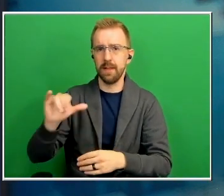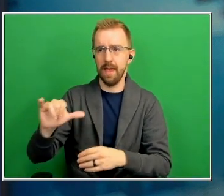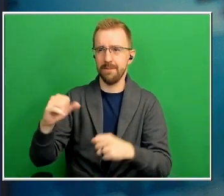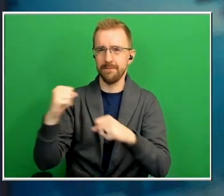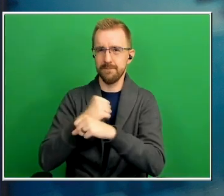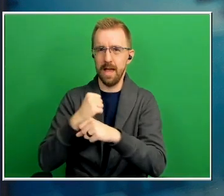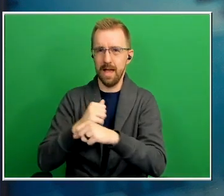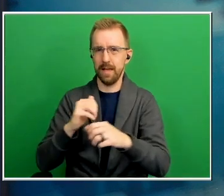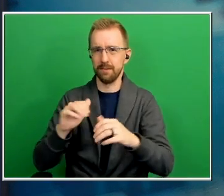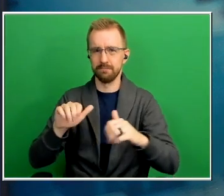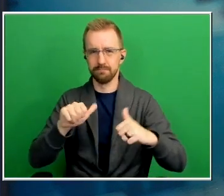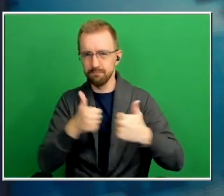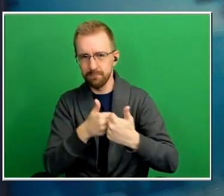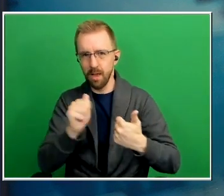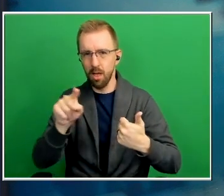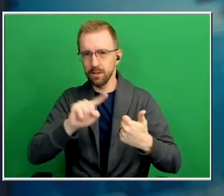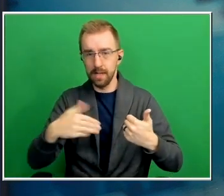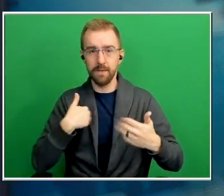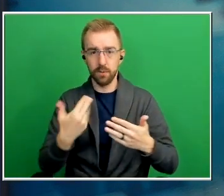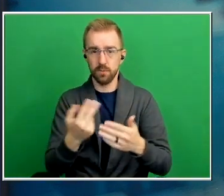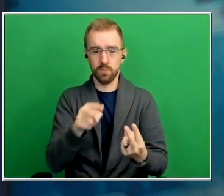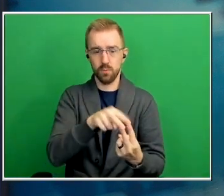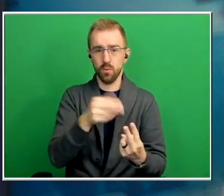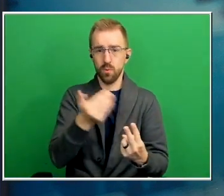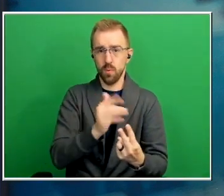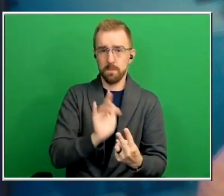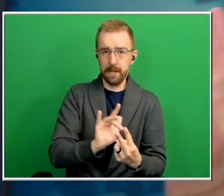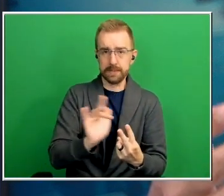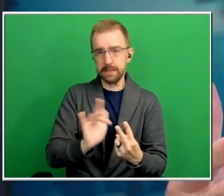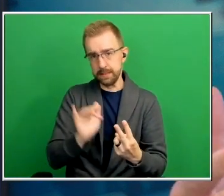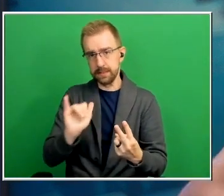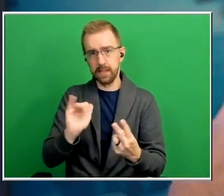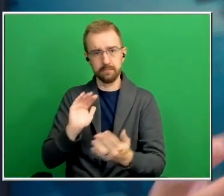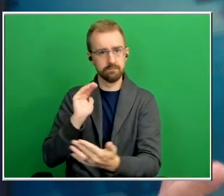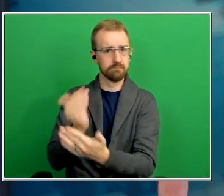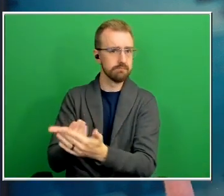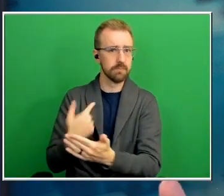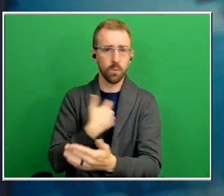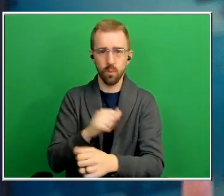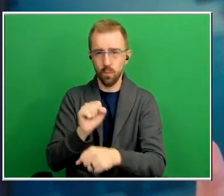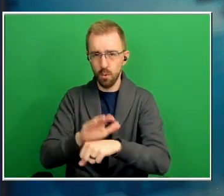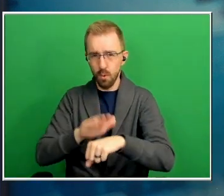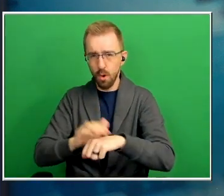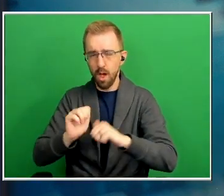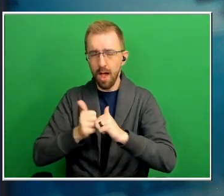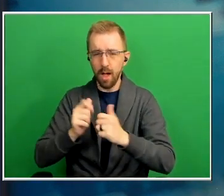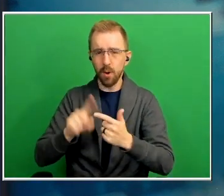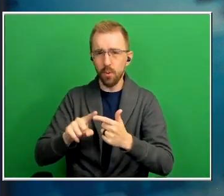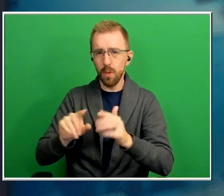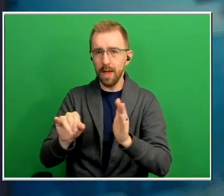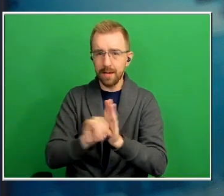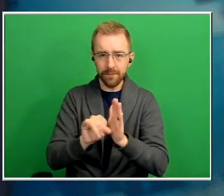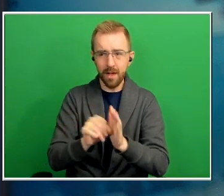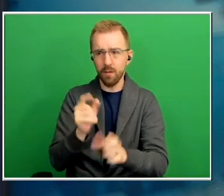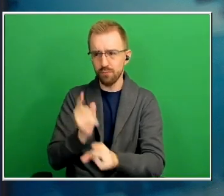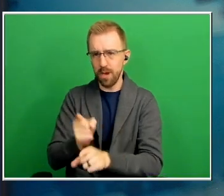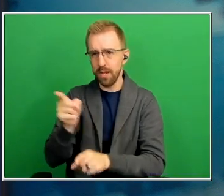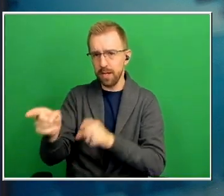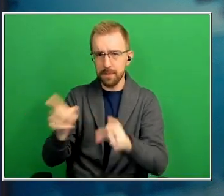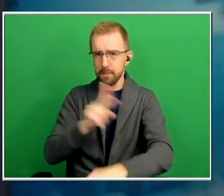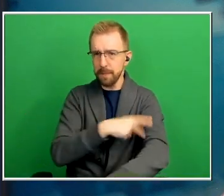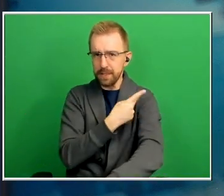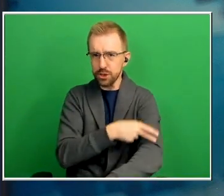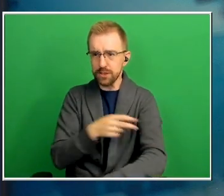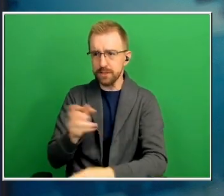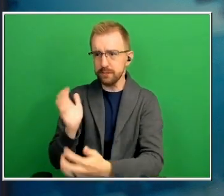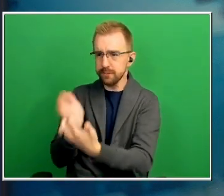these two new drugs um that have hit the market and we're working out how do we identify the right patients it's not for everybody uh and